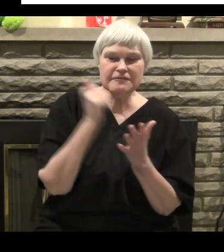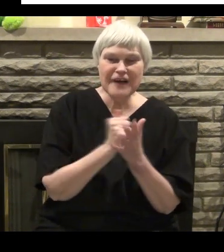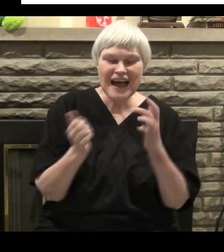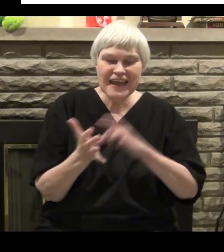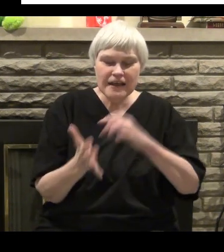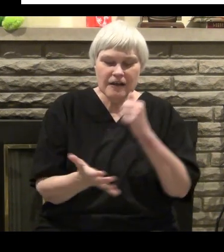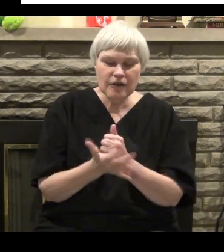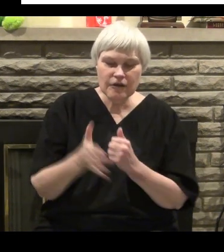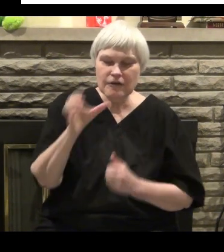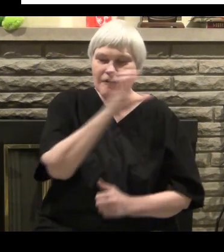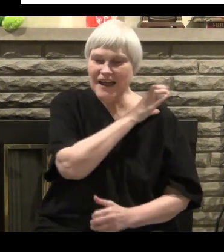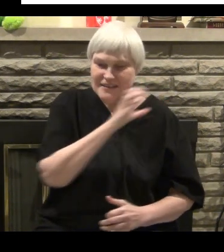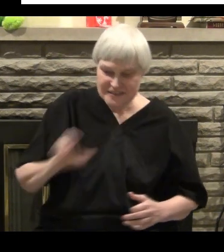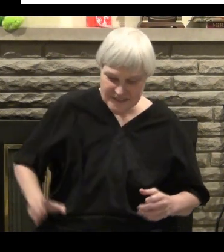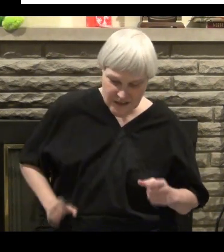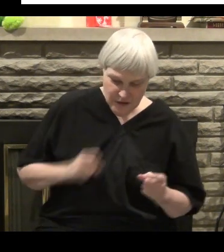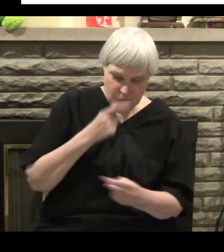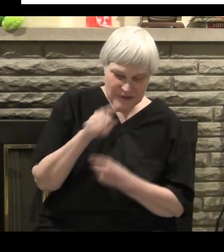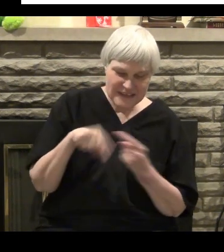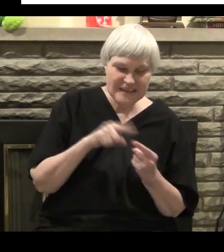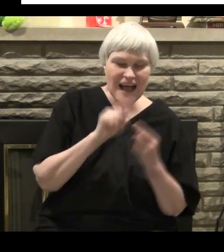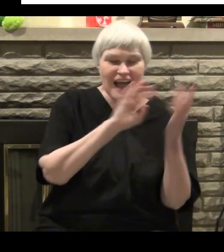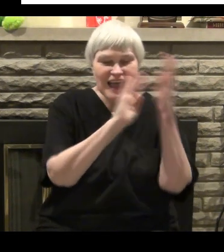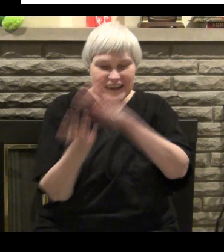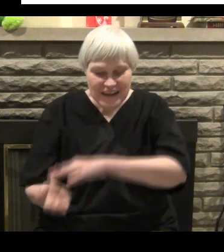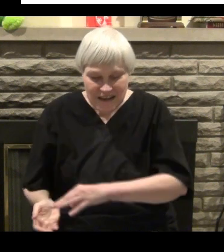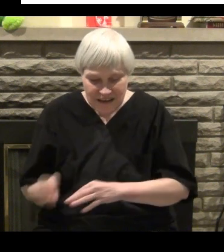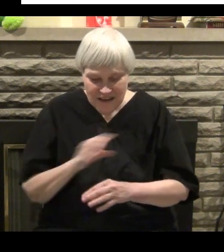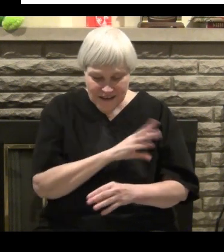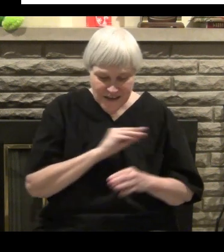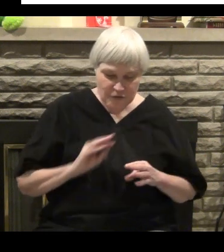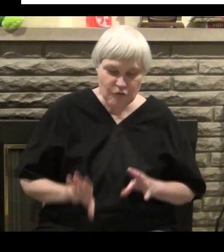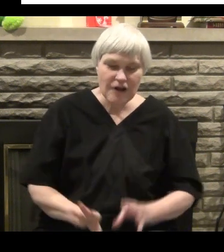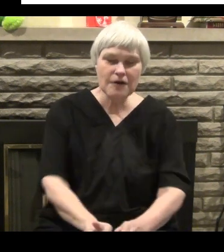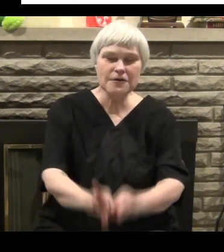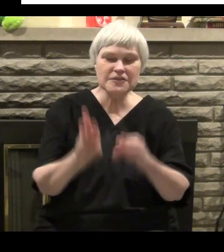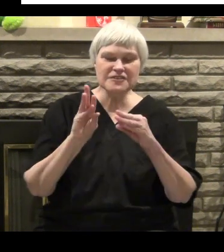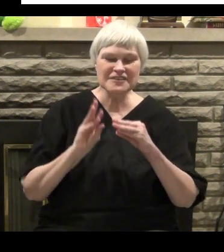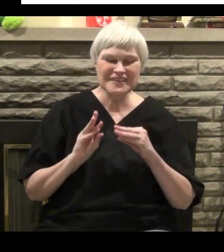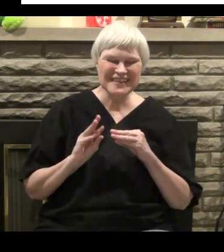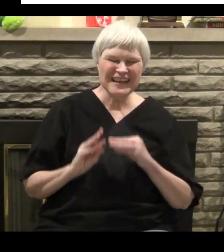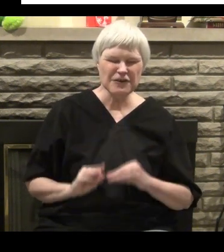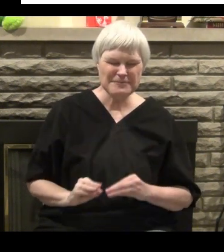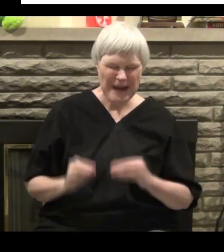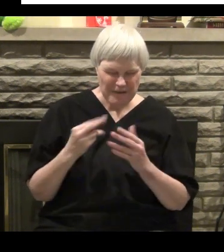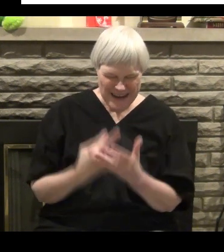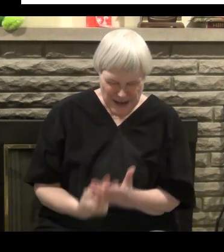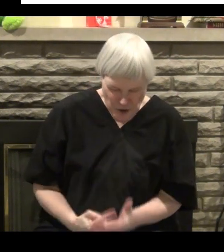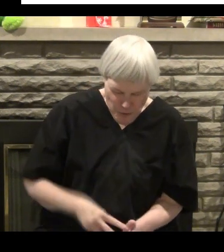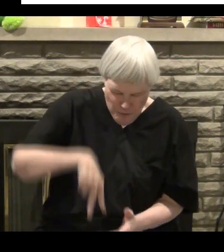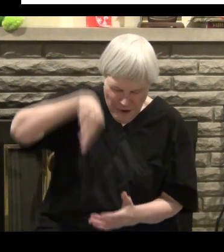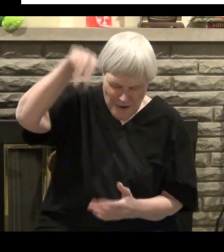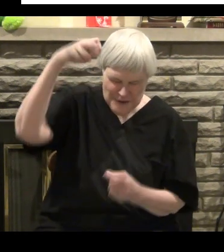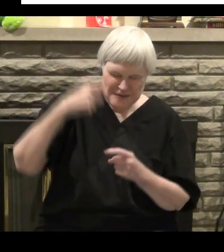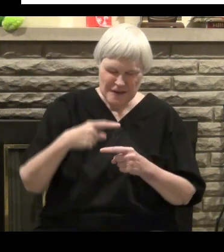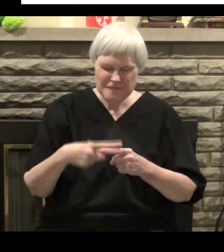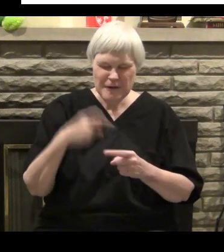I don't know how we can crucify Christ when he already died on the cross for us, though. And rose from the dead. It's